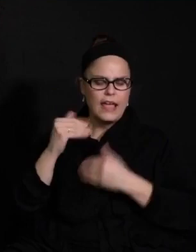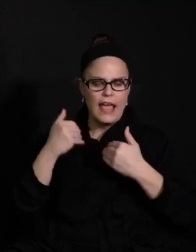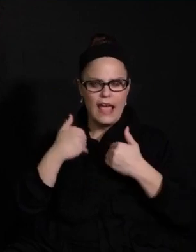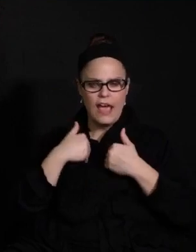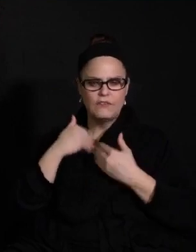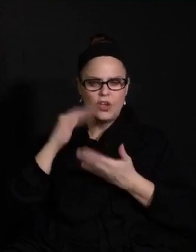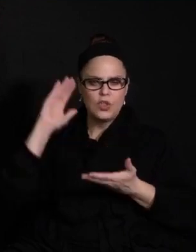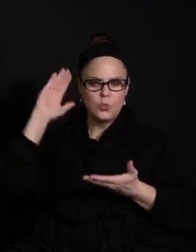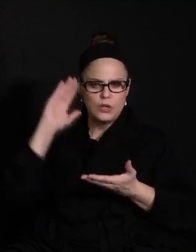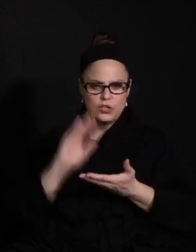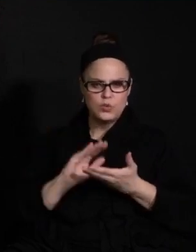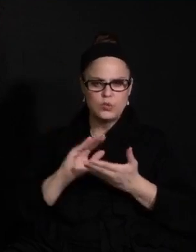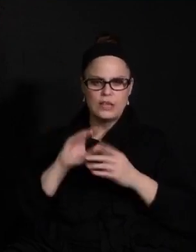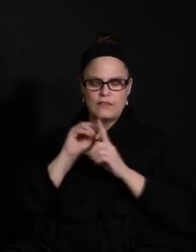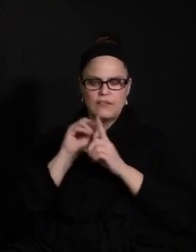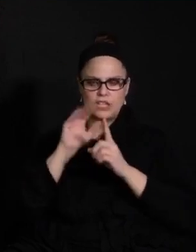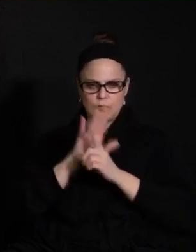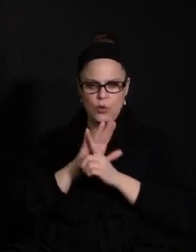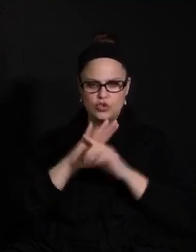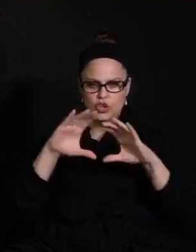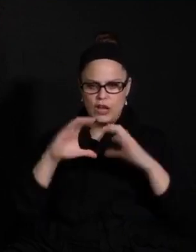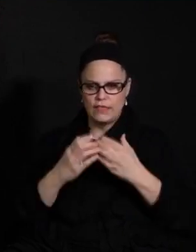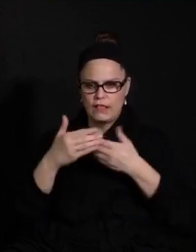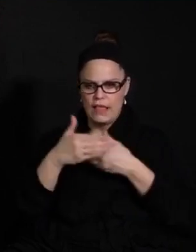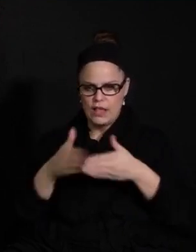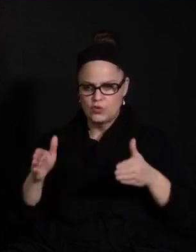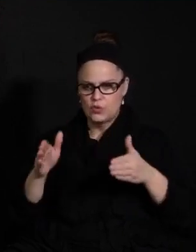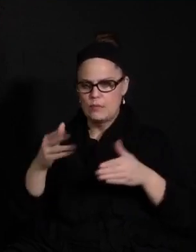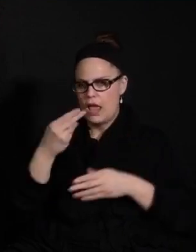help reduce the exposure in the classrooms and hallway?